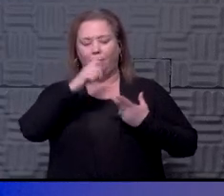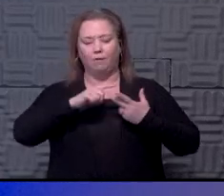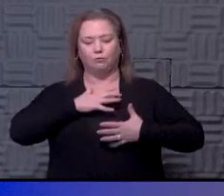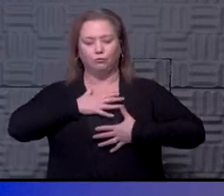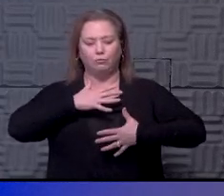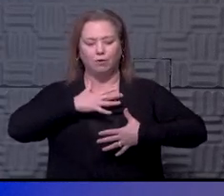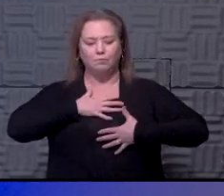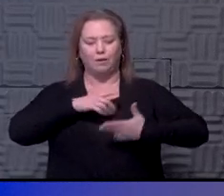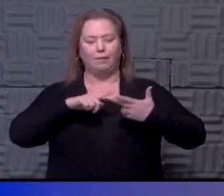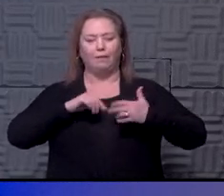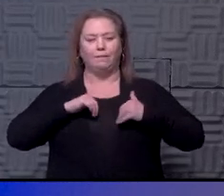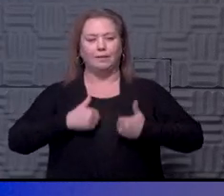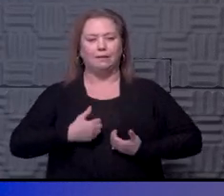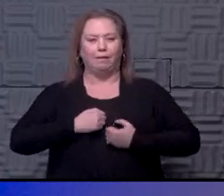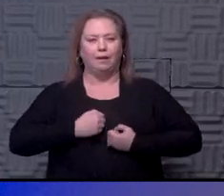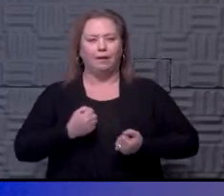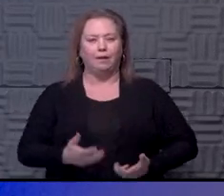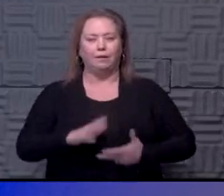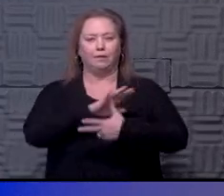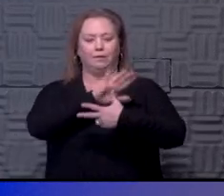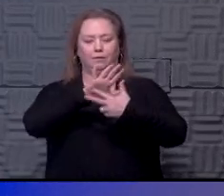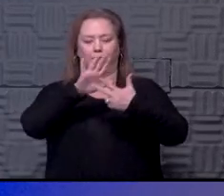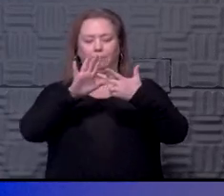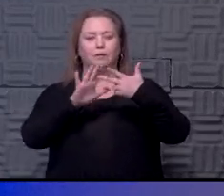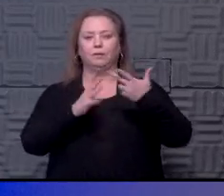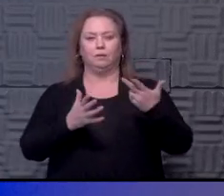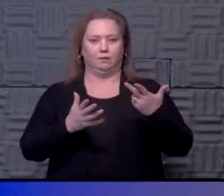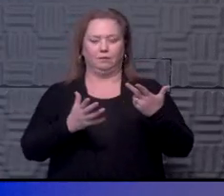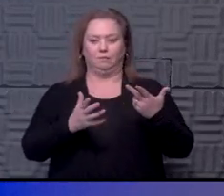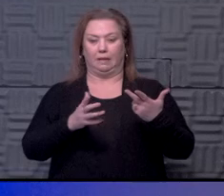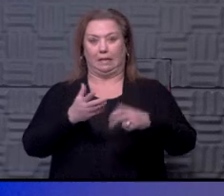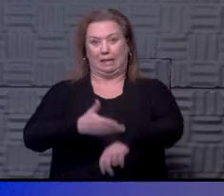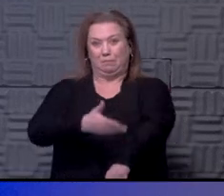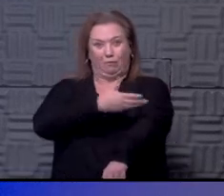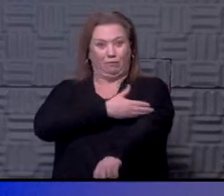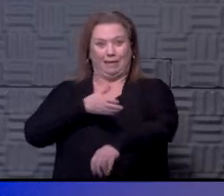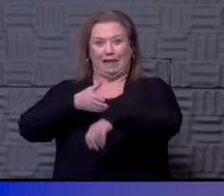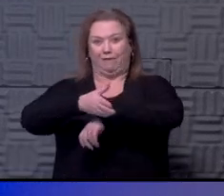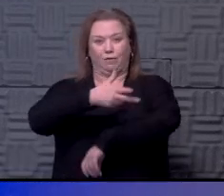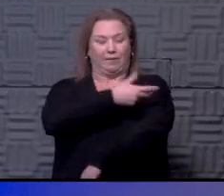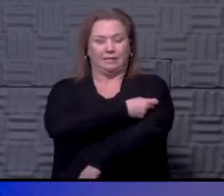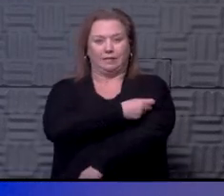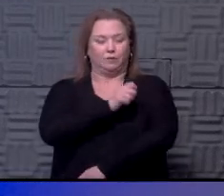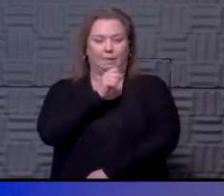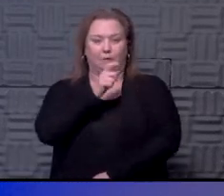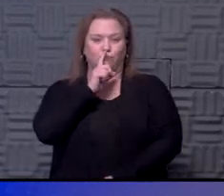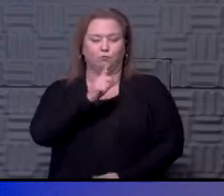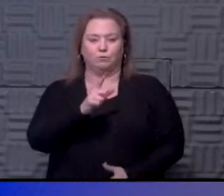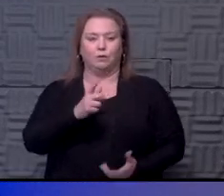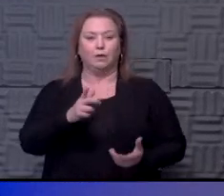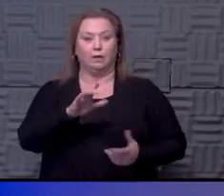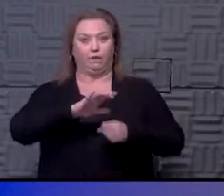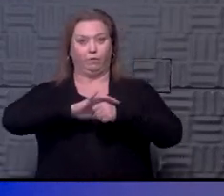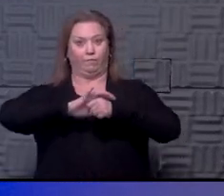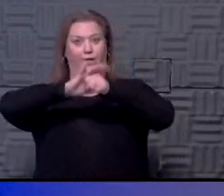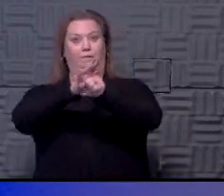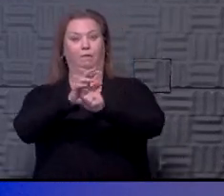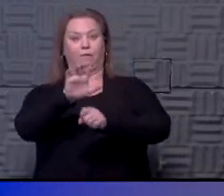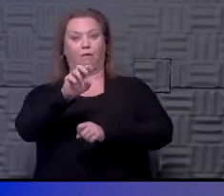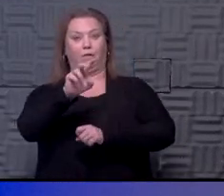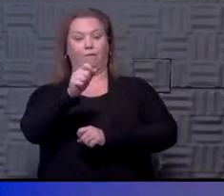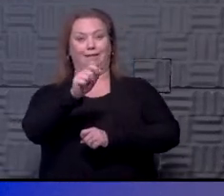shortness of breath. But I'm not aware of anybody who has had improvement after vaccination. But certainly if you've had COVID-19,